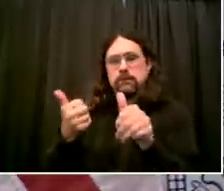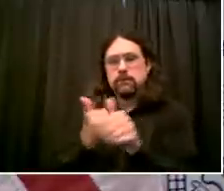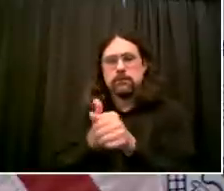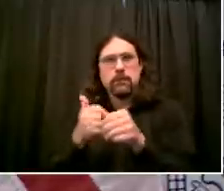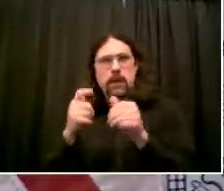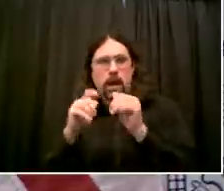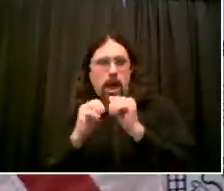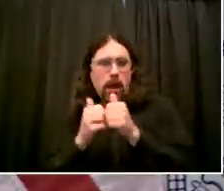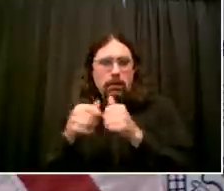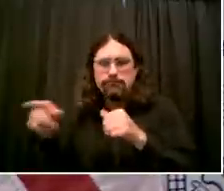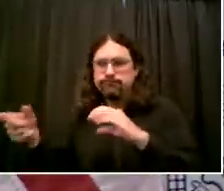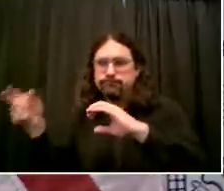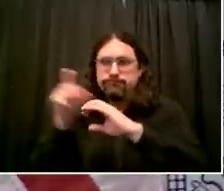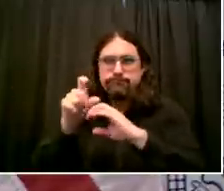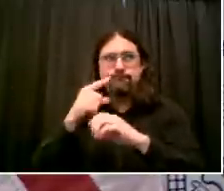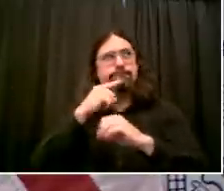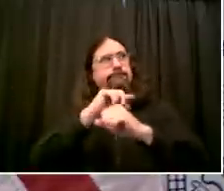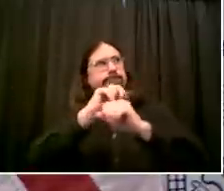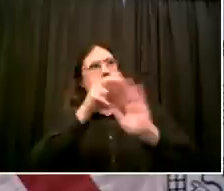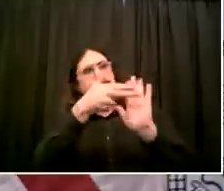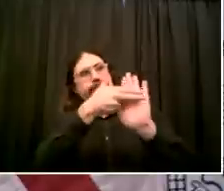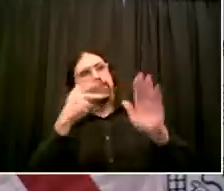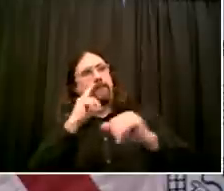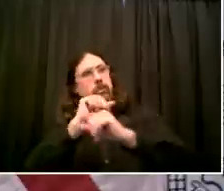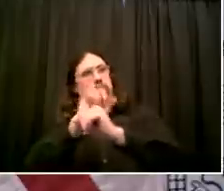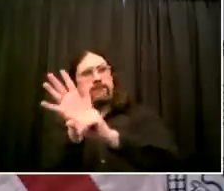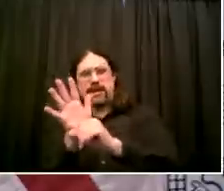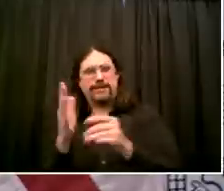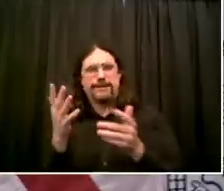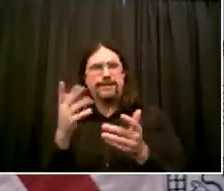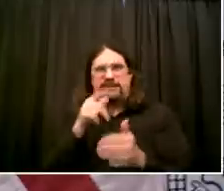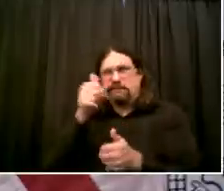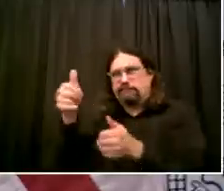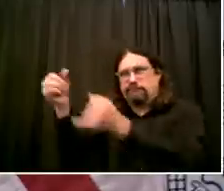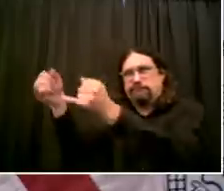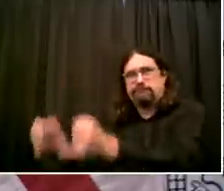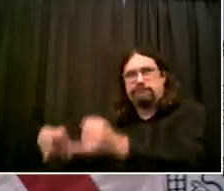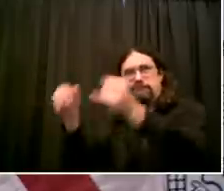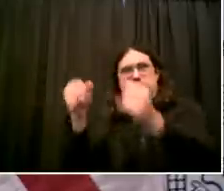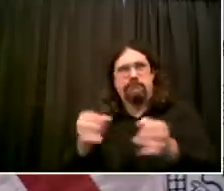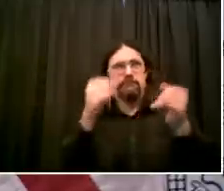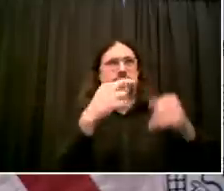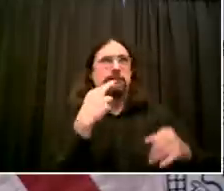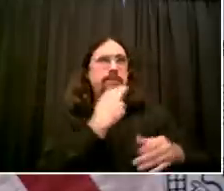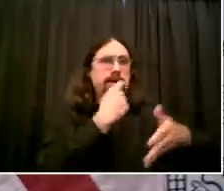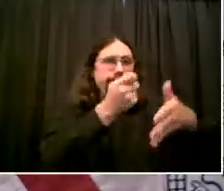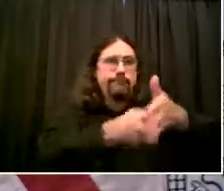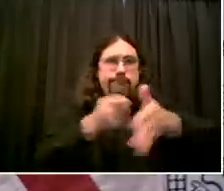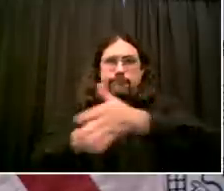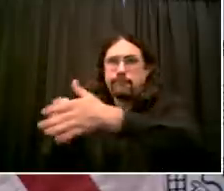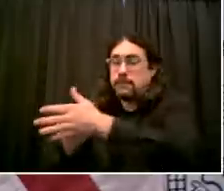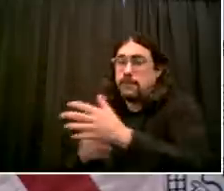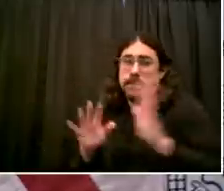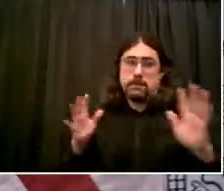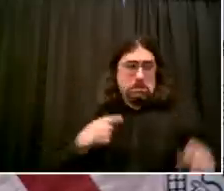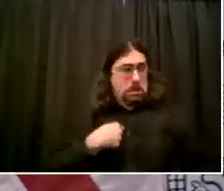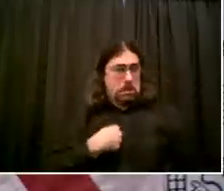them comfortable. So that will be their decision. Last two for today. Next, we have Andrew from NBC.